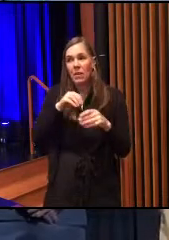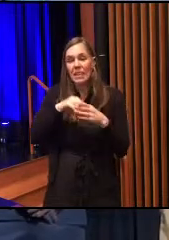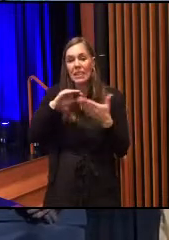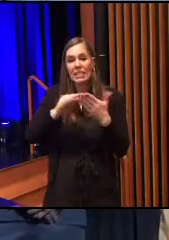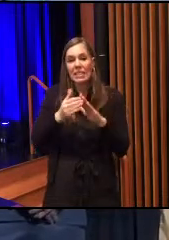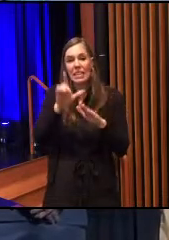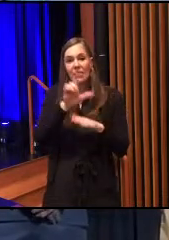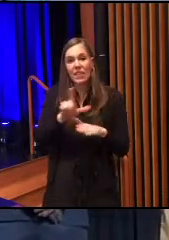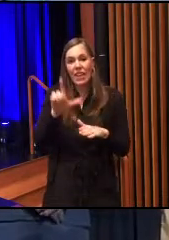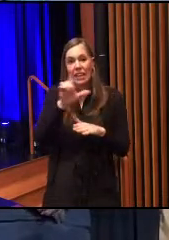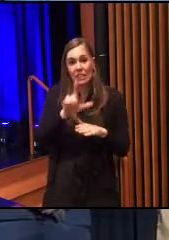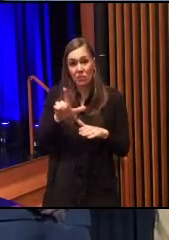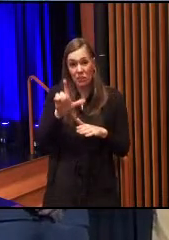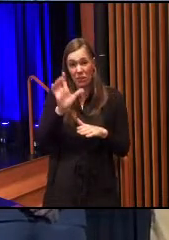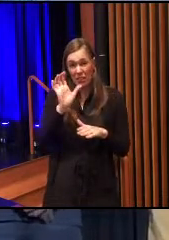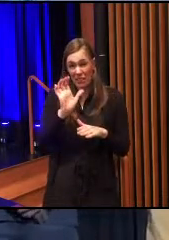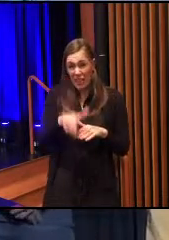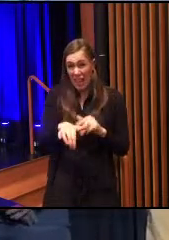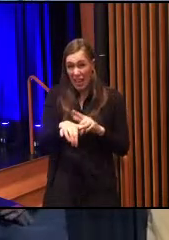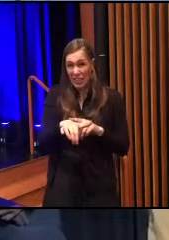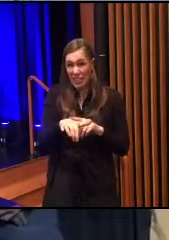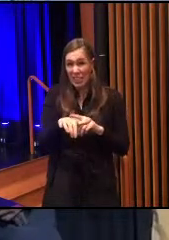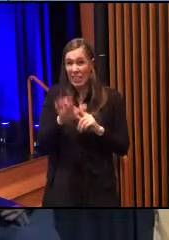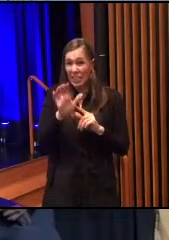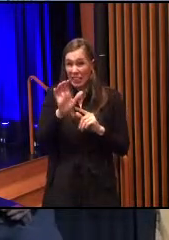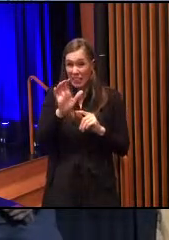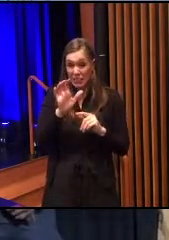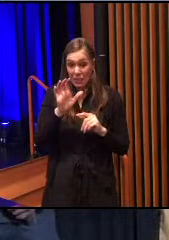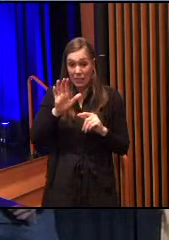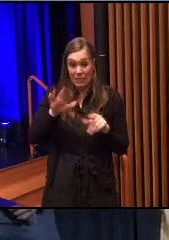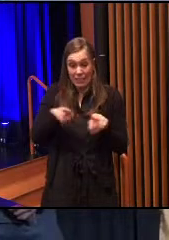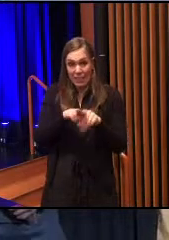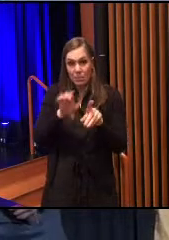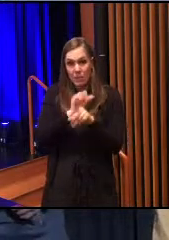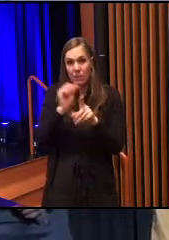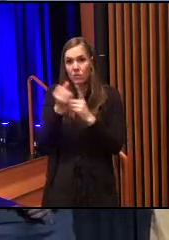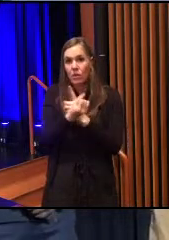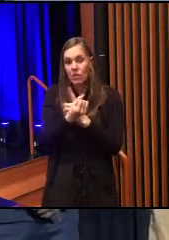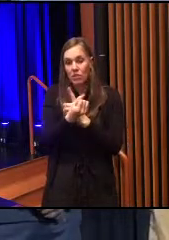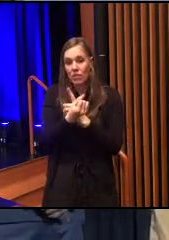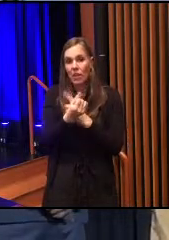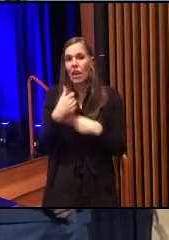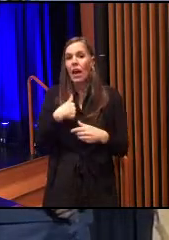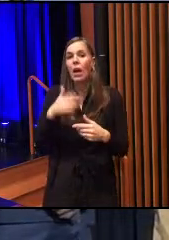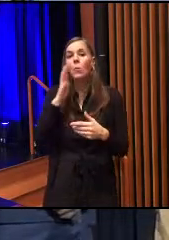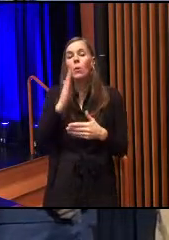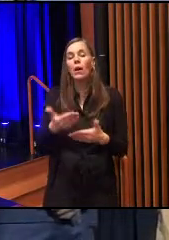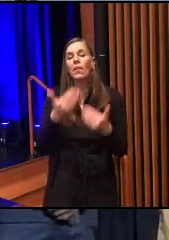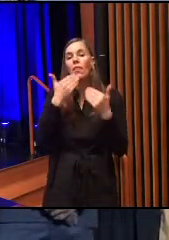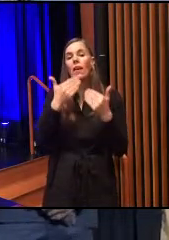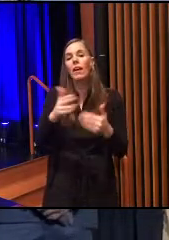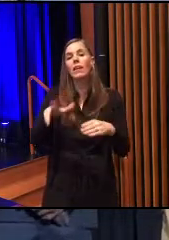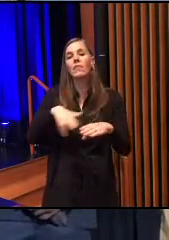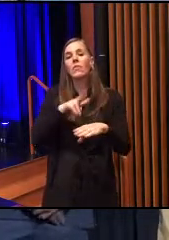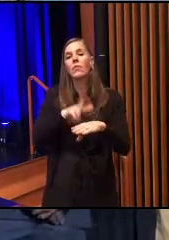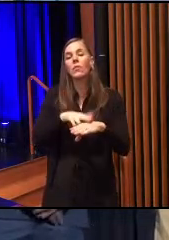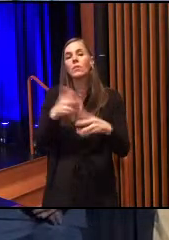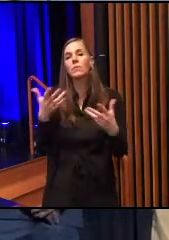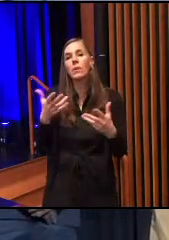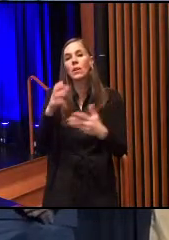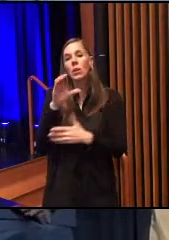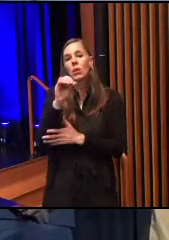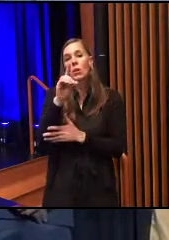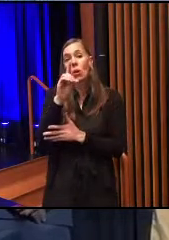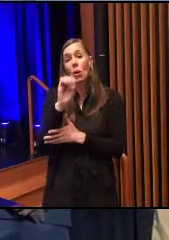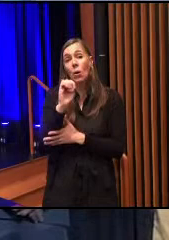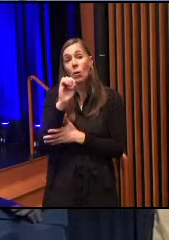the city of Lancaster for whom that is simply a reality. And so I will thank, of course, the code